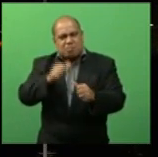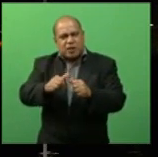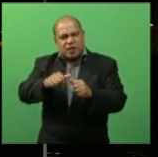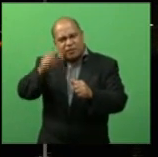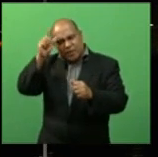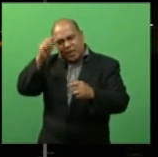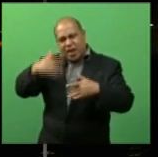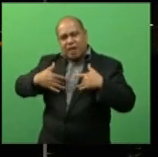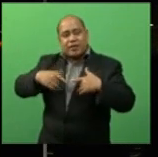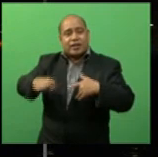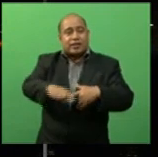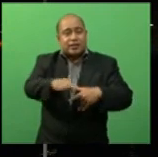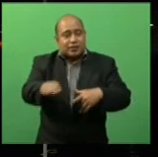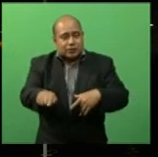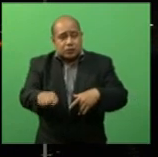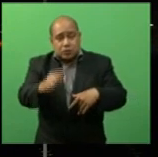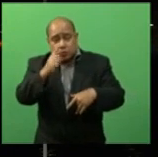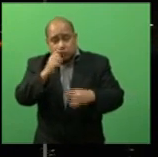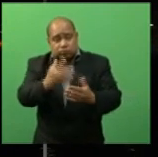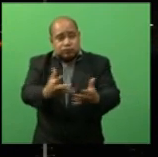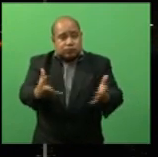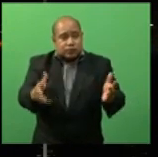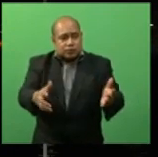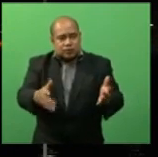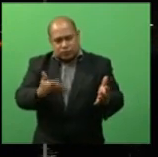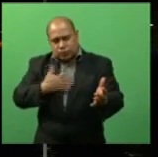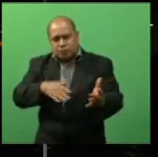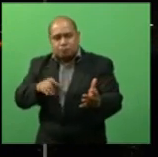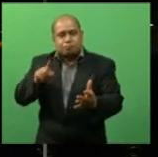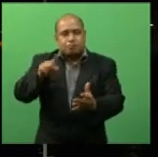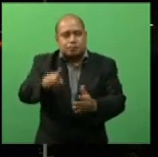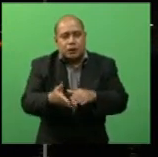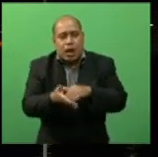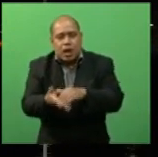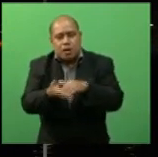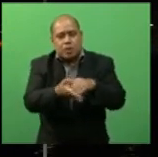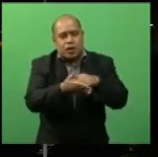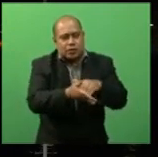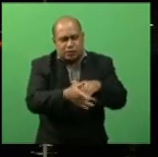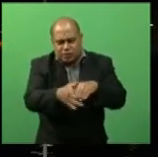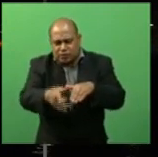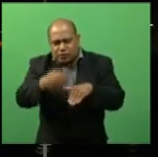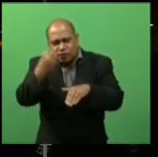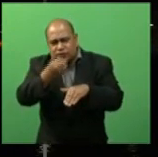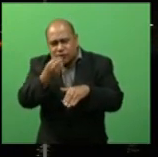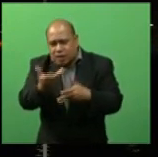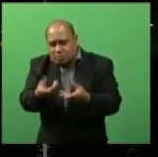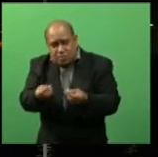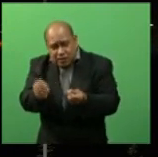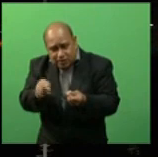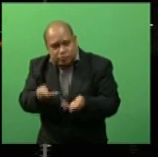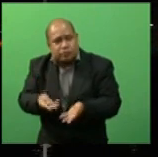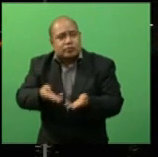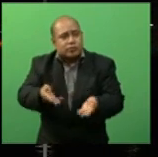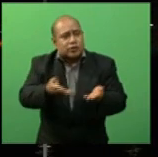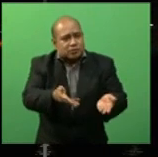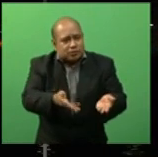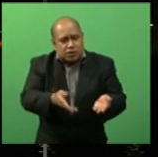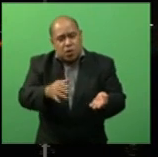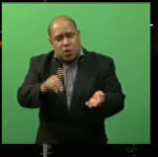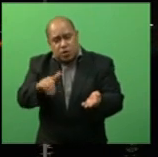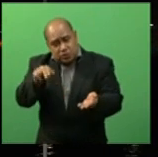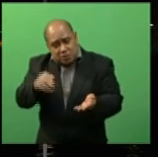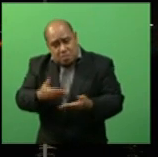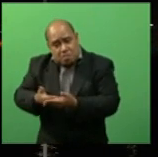to help those who've lost their jobs providing groceries for an entire family or essentials for a newborn in tonight's successful